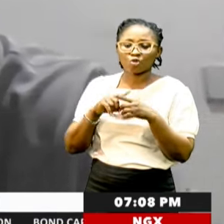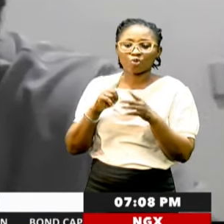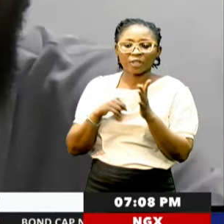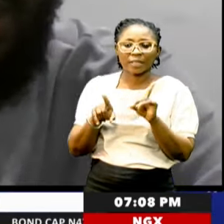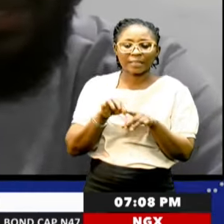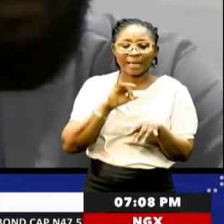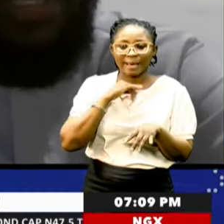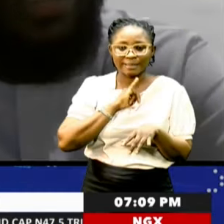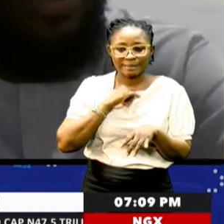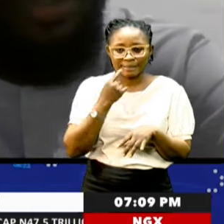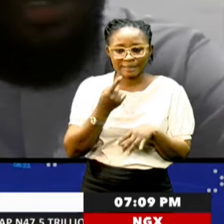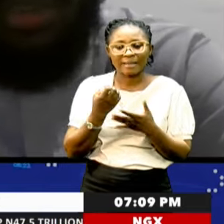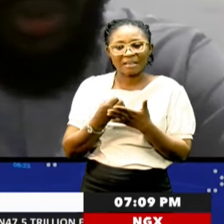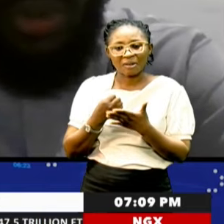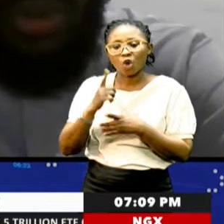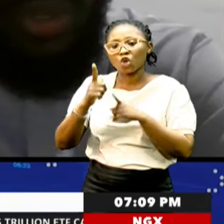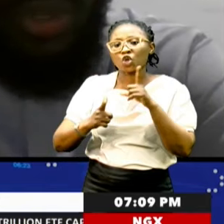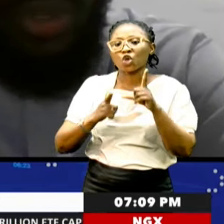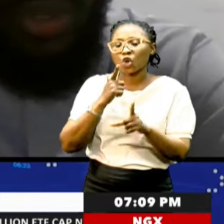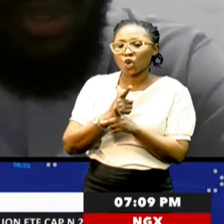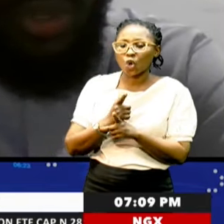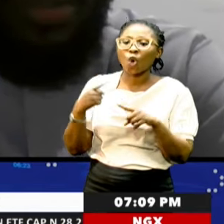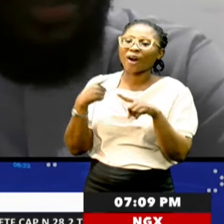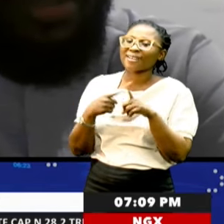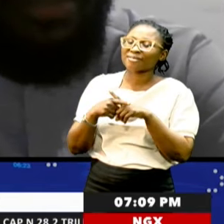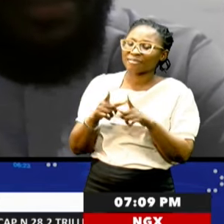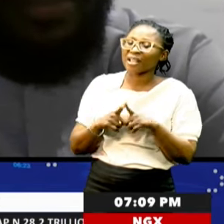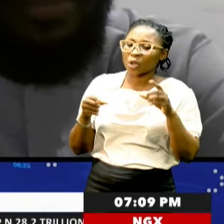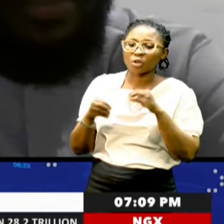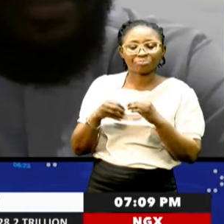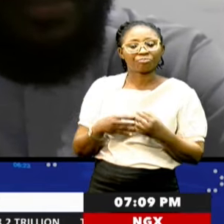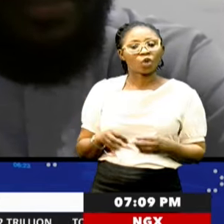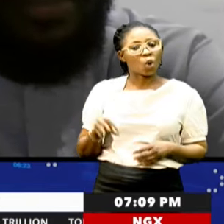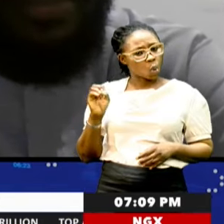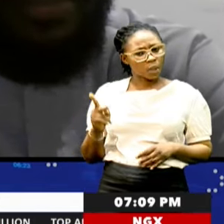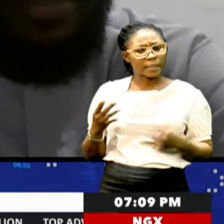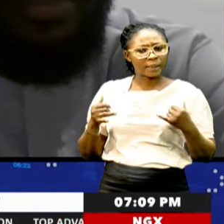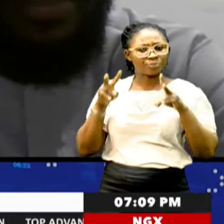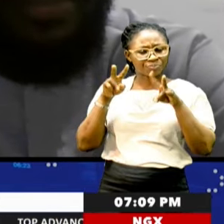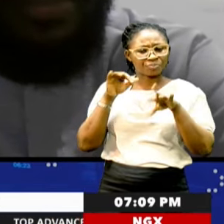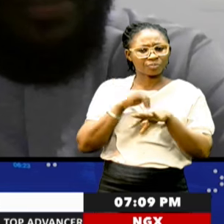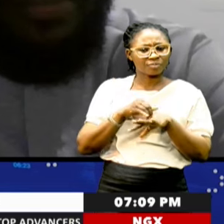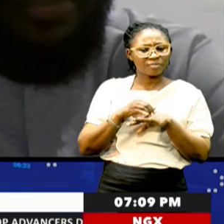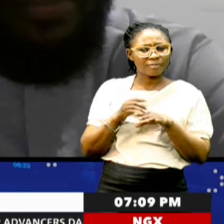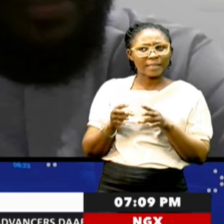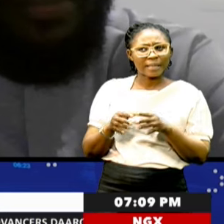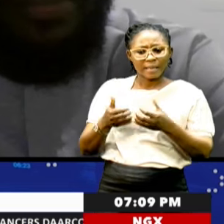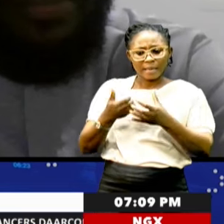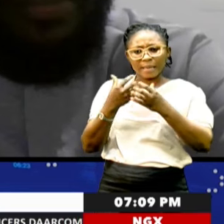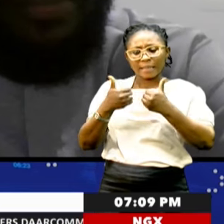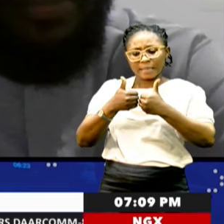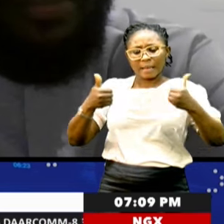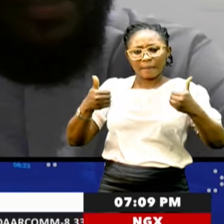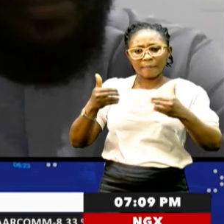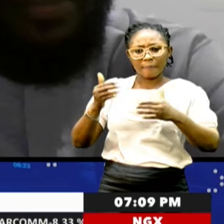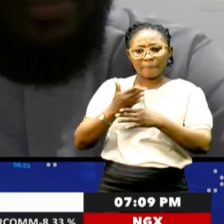said, the economy, global geopolitics, and so on and so forth. Now, let's take a look at the margin, the wide margin, with the Labour